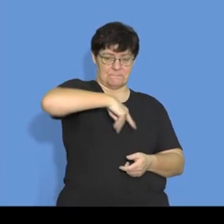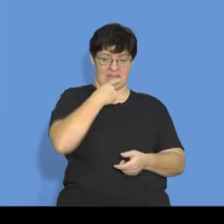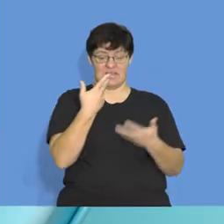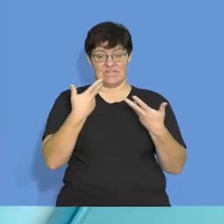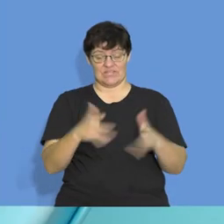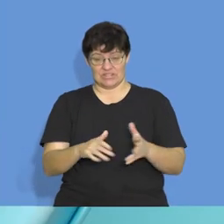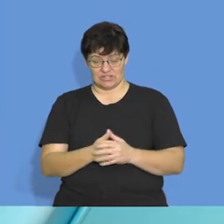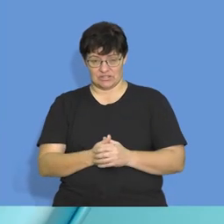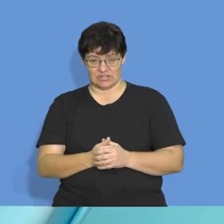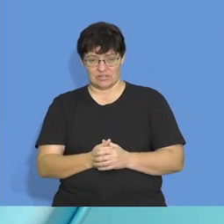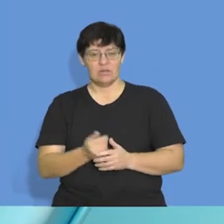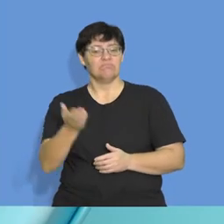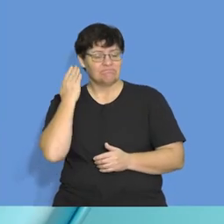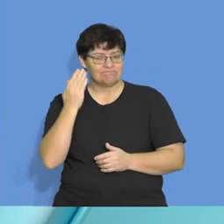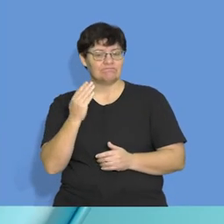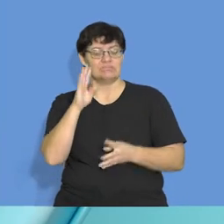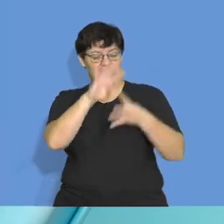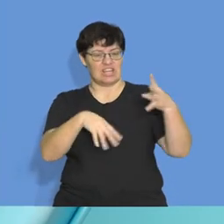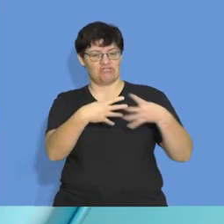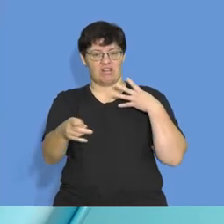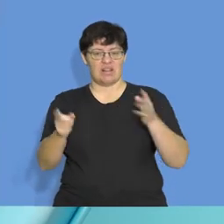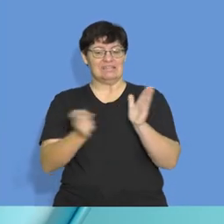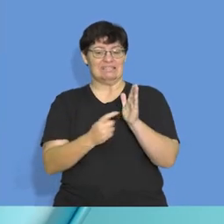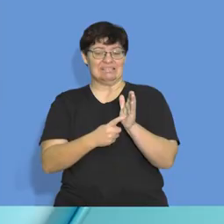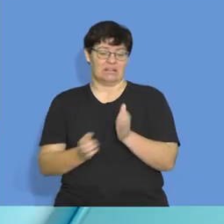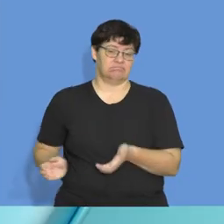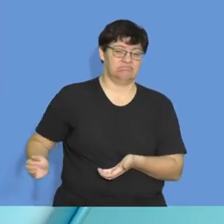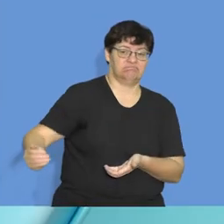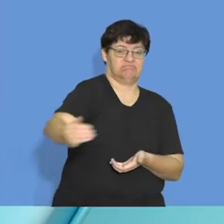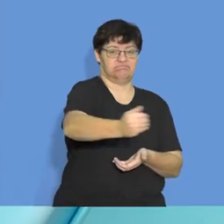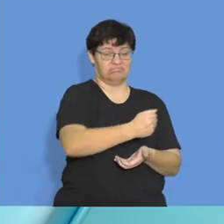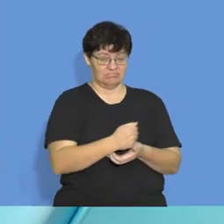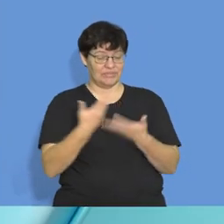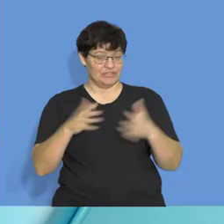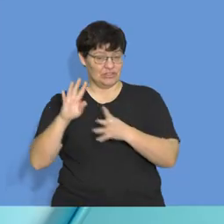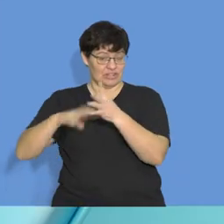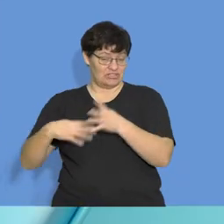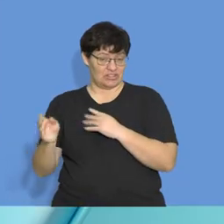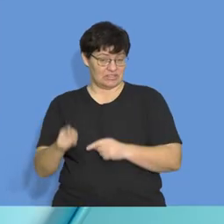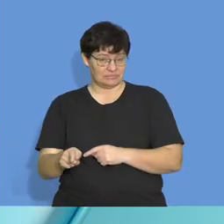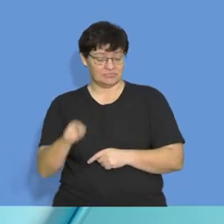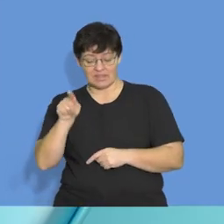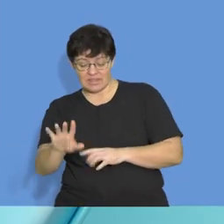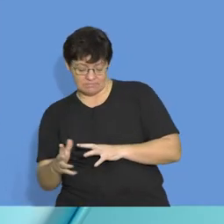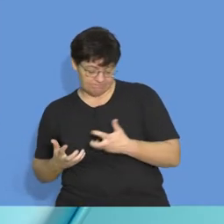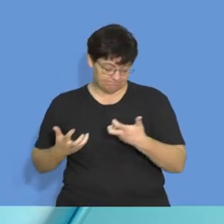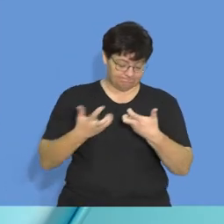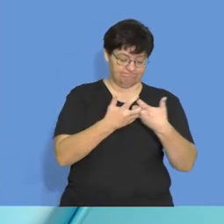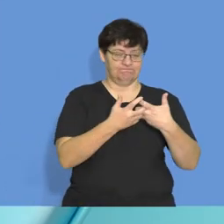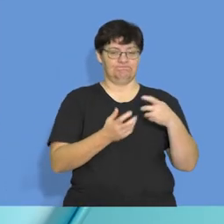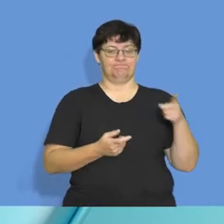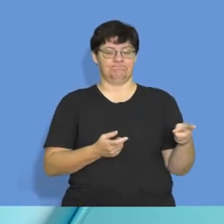segment, we did the debtors collection schedule. That debtors collection schedule will fit into